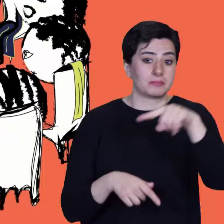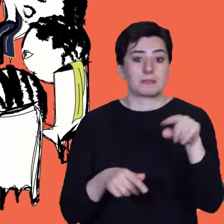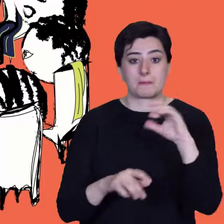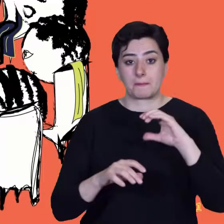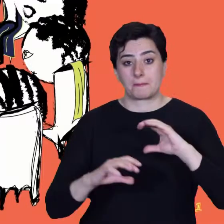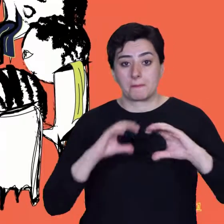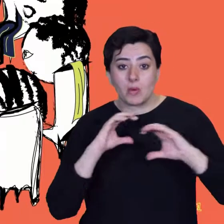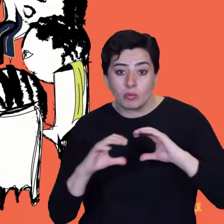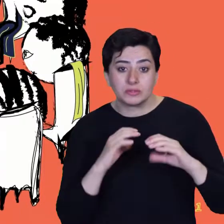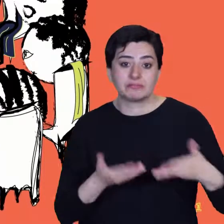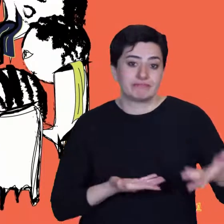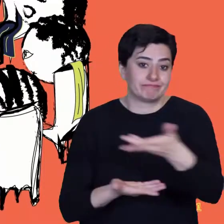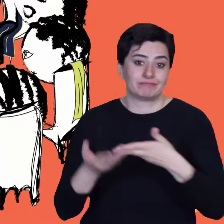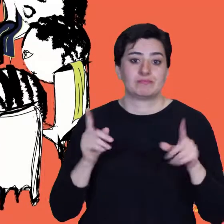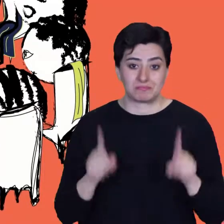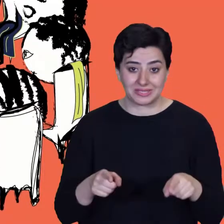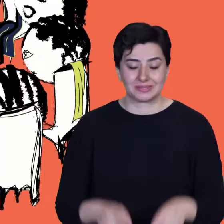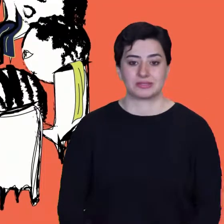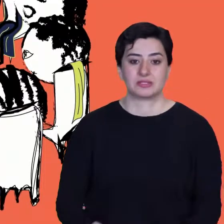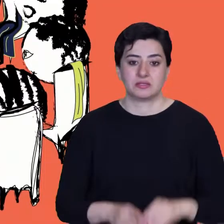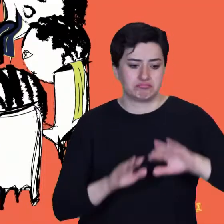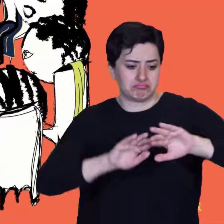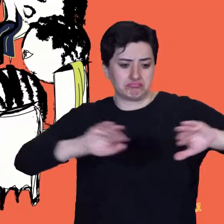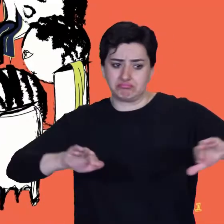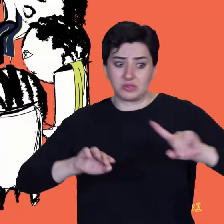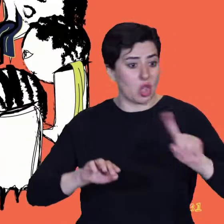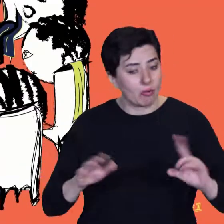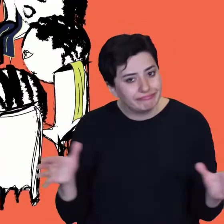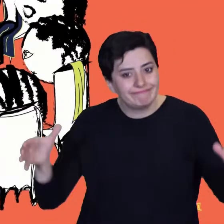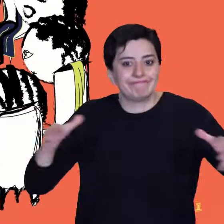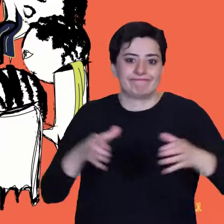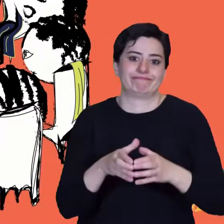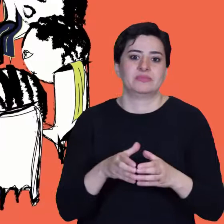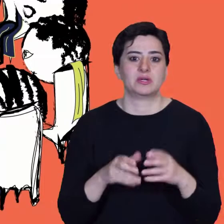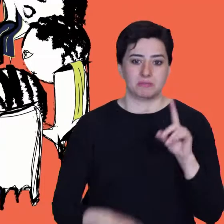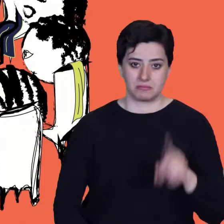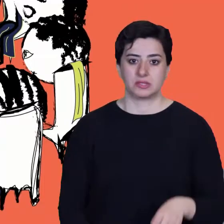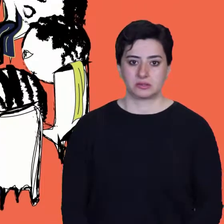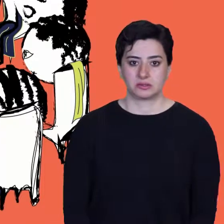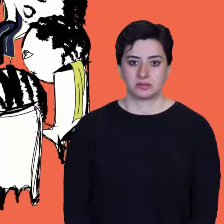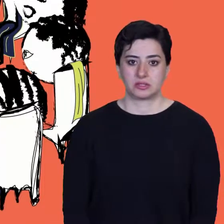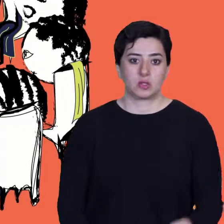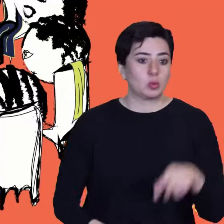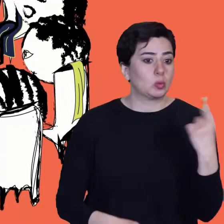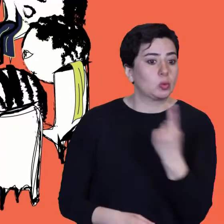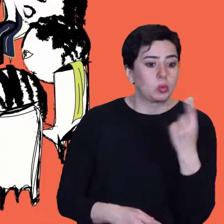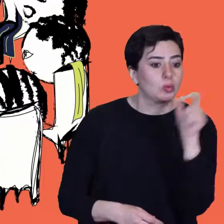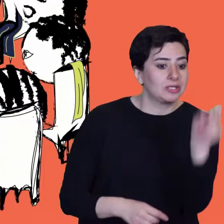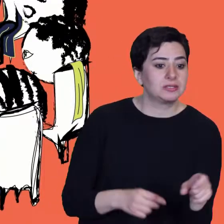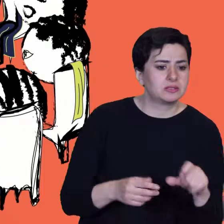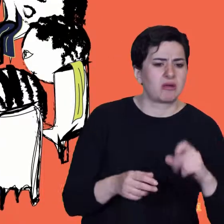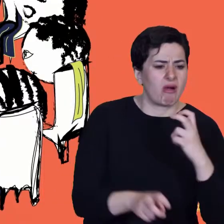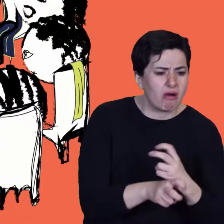of vulnerability can be prevented while others can't. It is important to think about who is vulnerable in your community